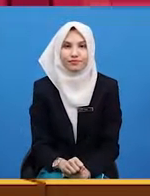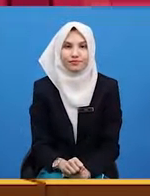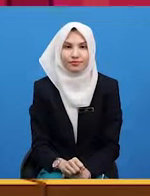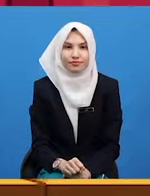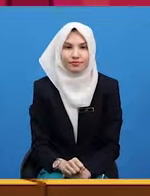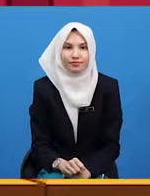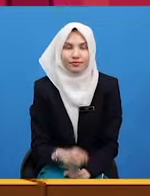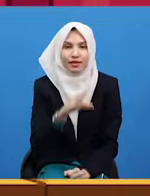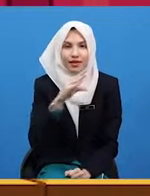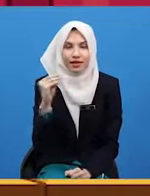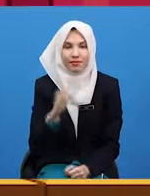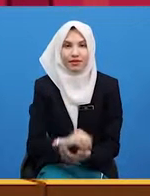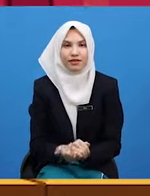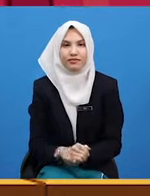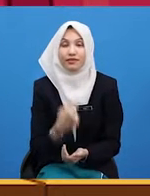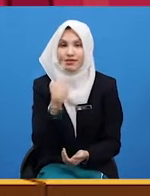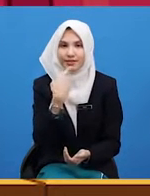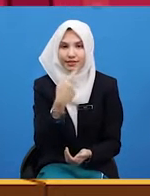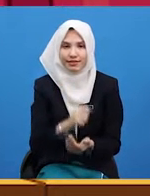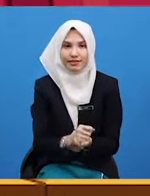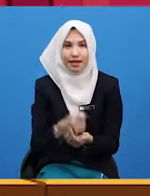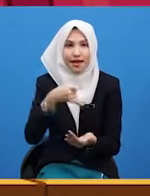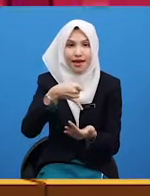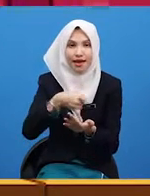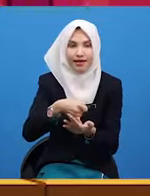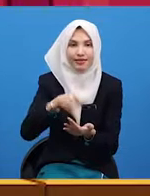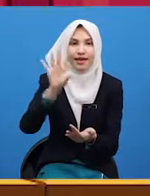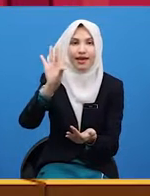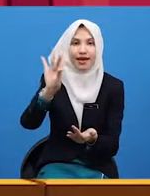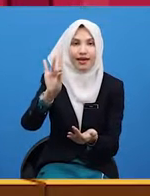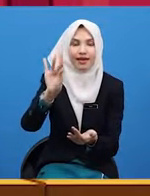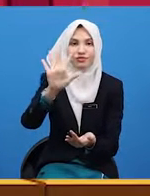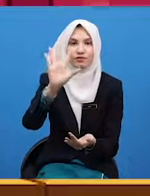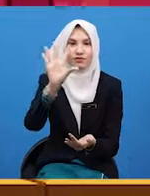And we can also say it's 8.53.